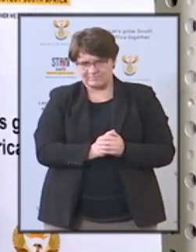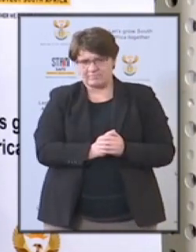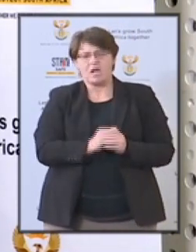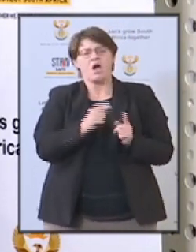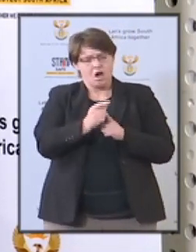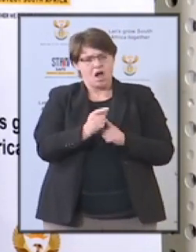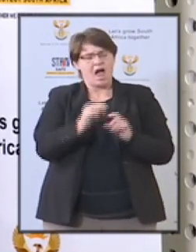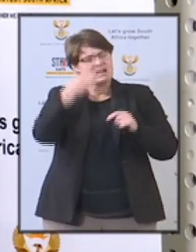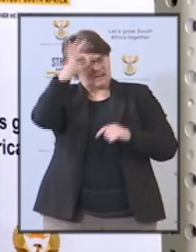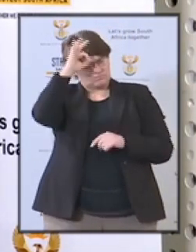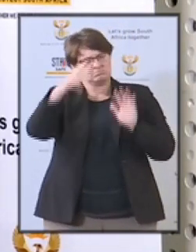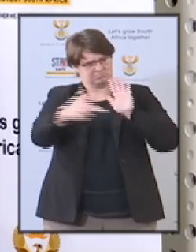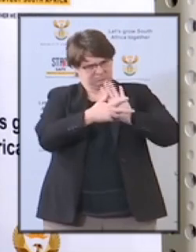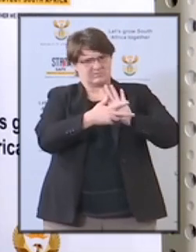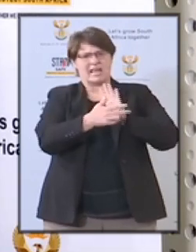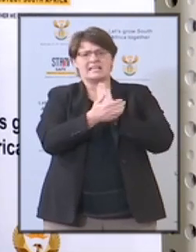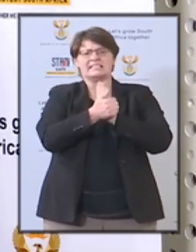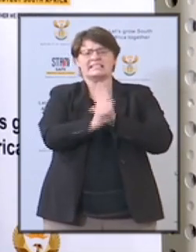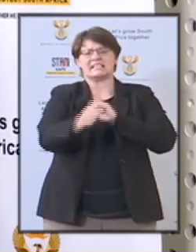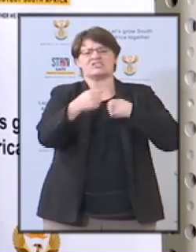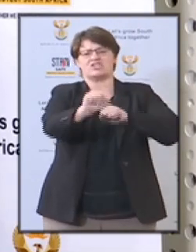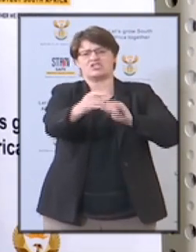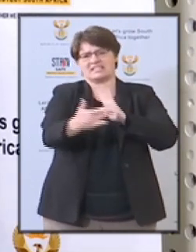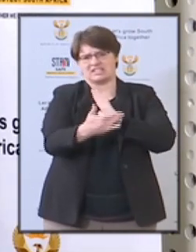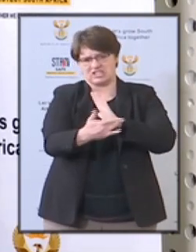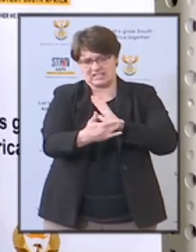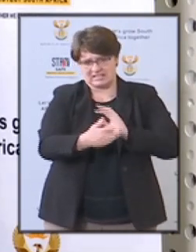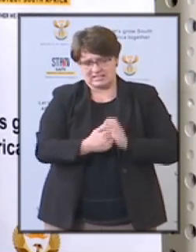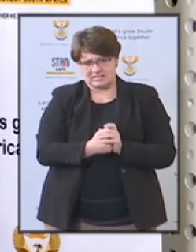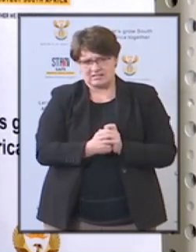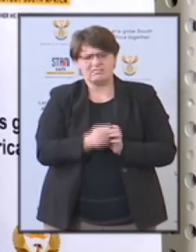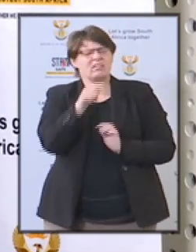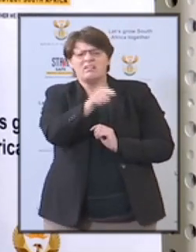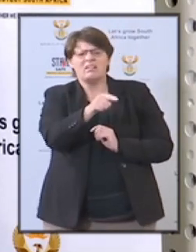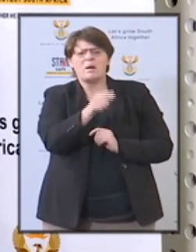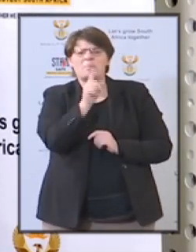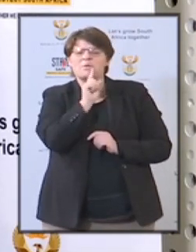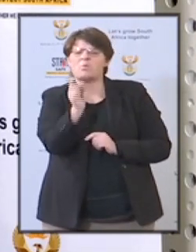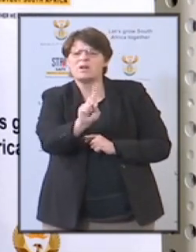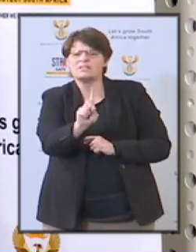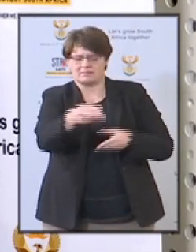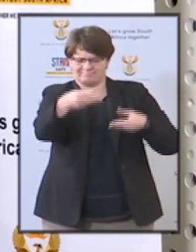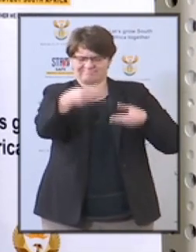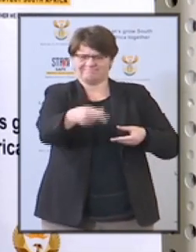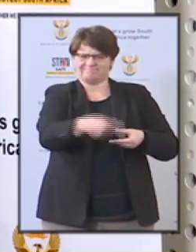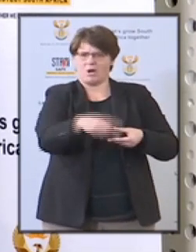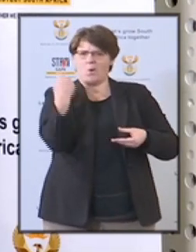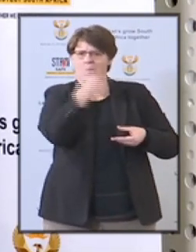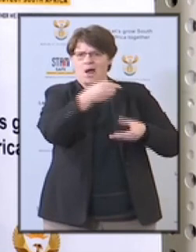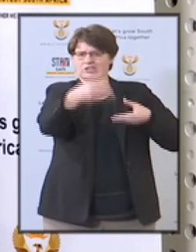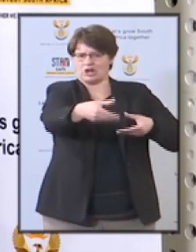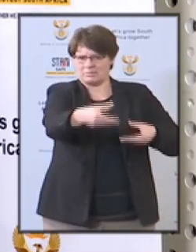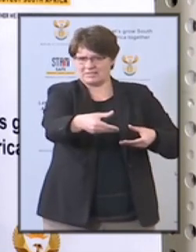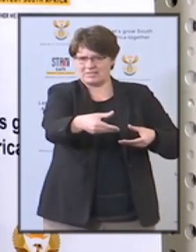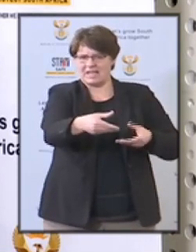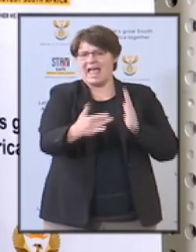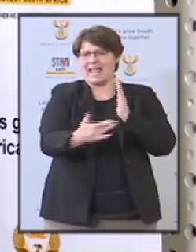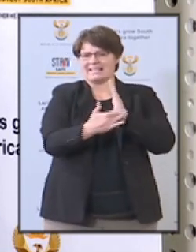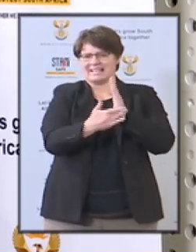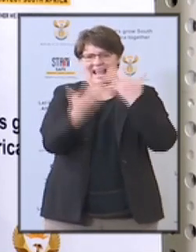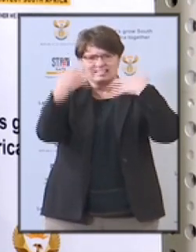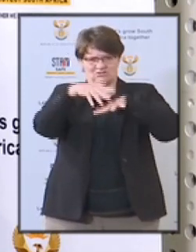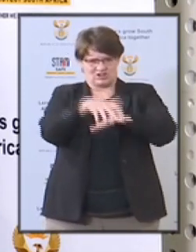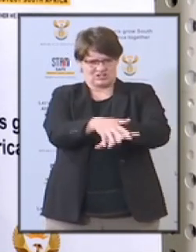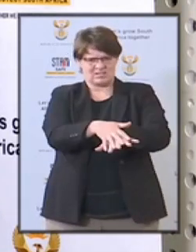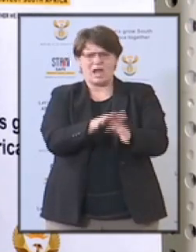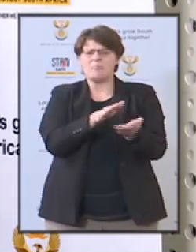and Future Skills Strategy. The strategy is the outcome of the White Paper on the National Integrated Information and Technology that was